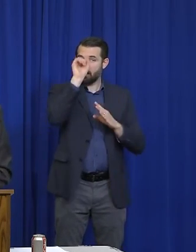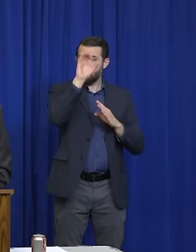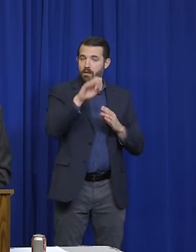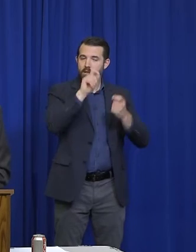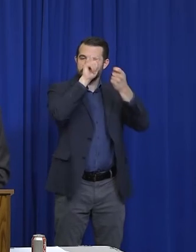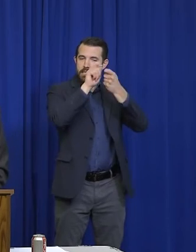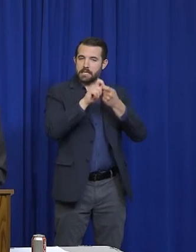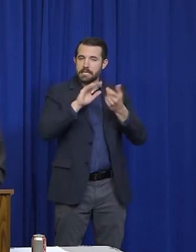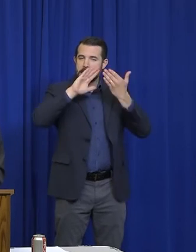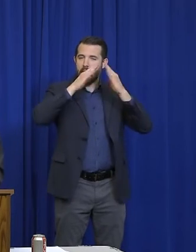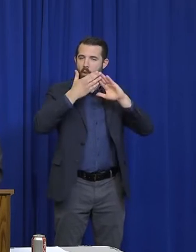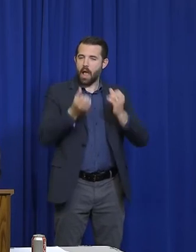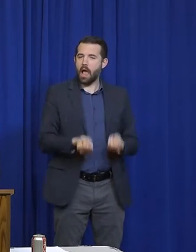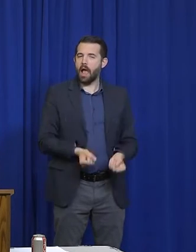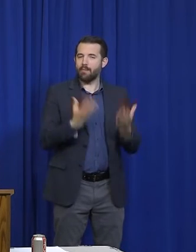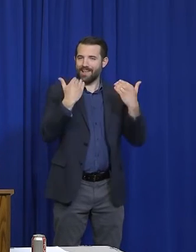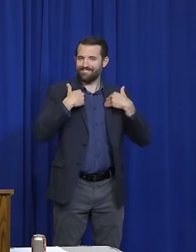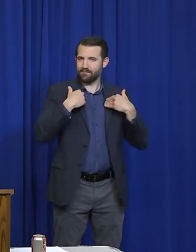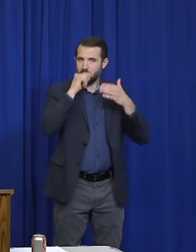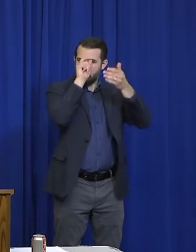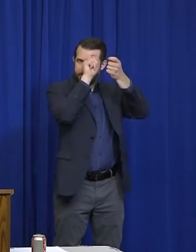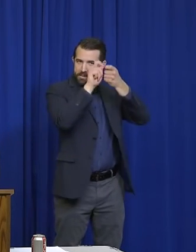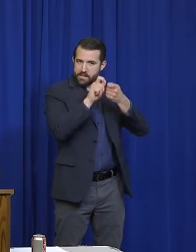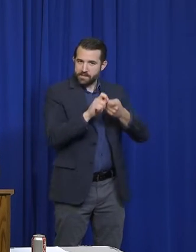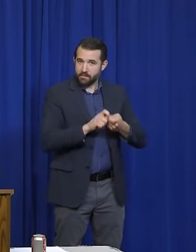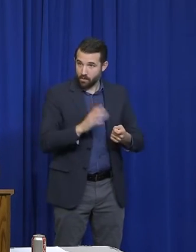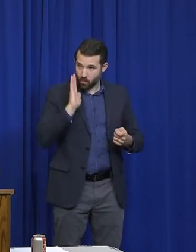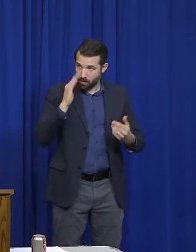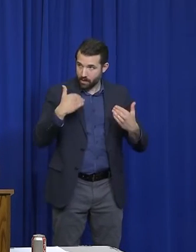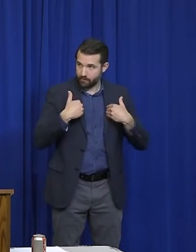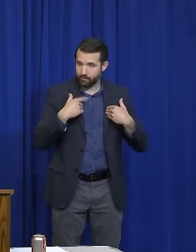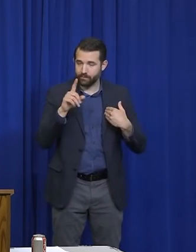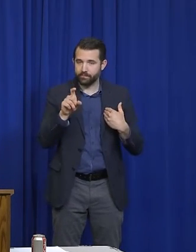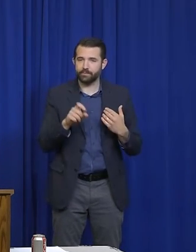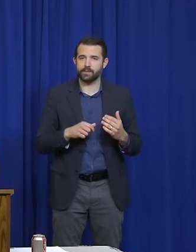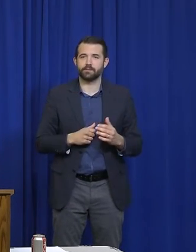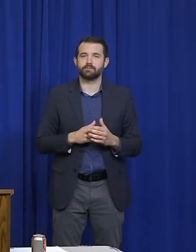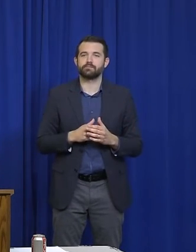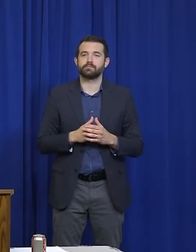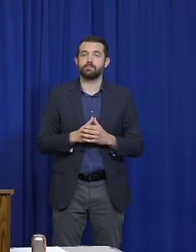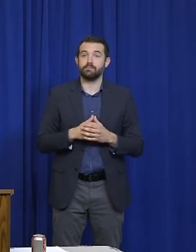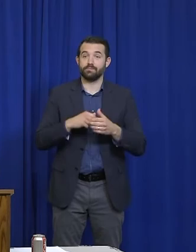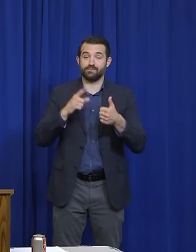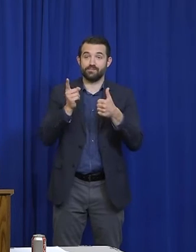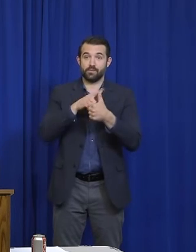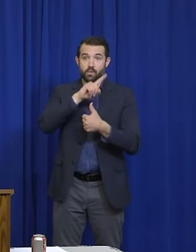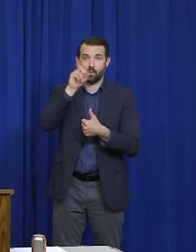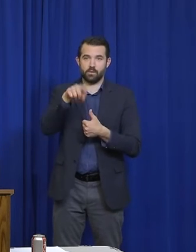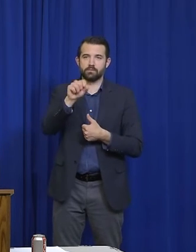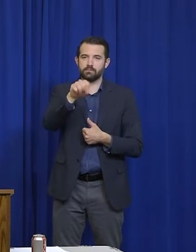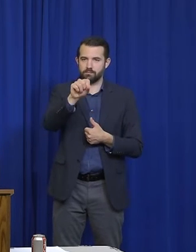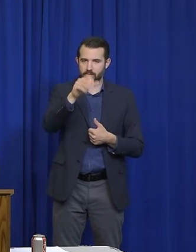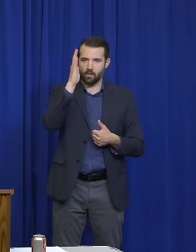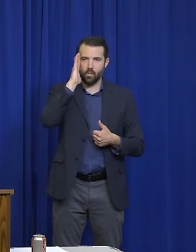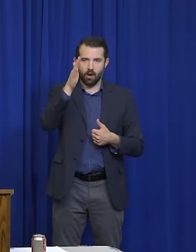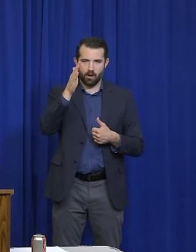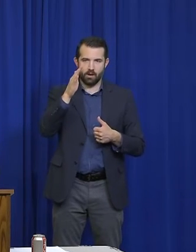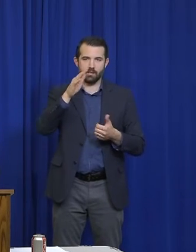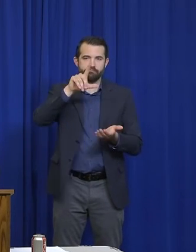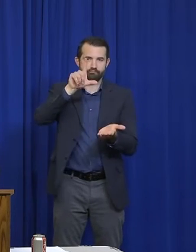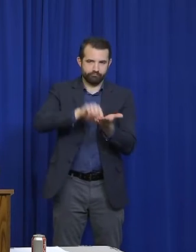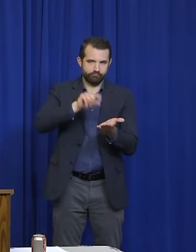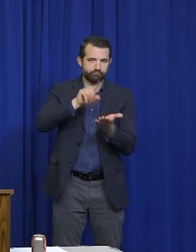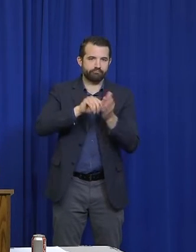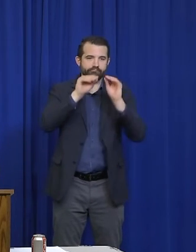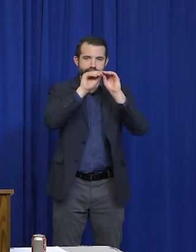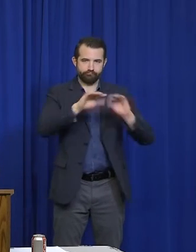Yeah. On your first question, we will be putting out guidance, more specific guidance about face coverings. And